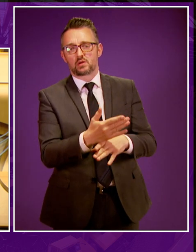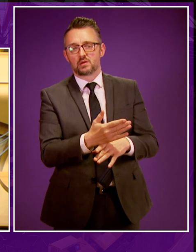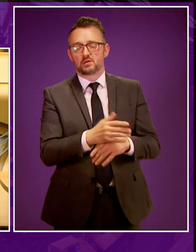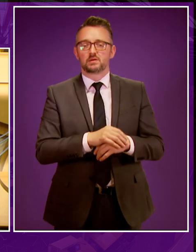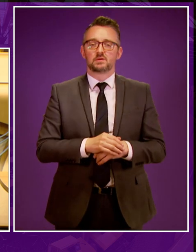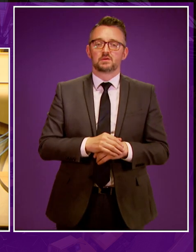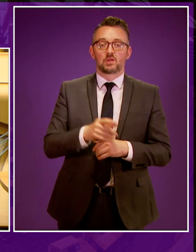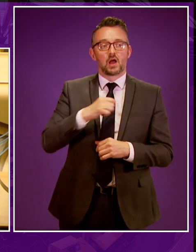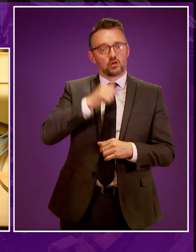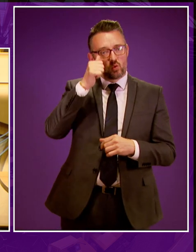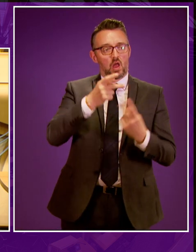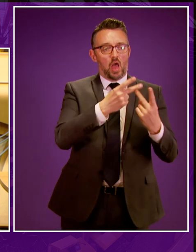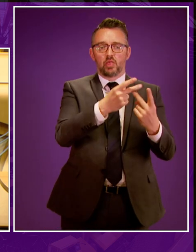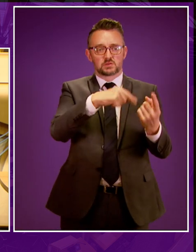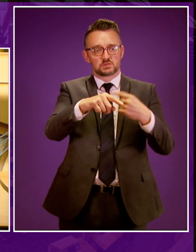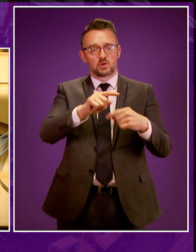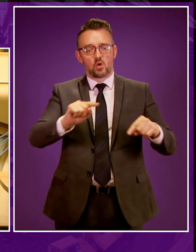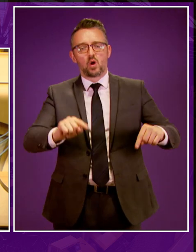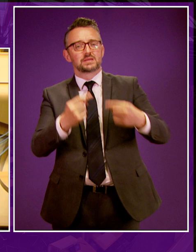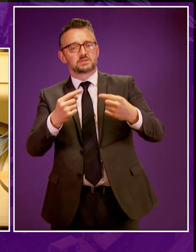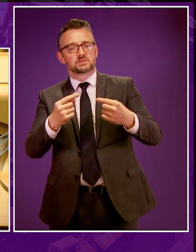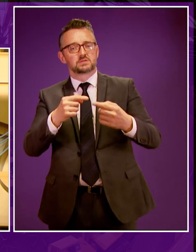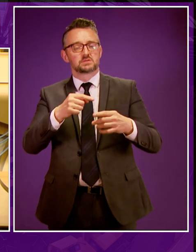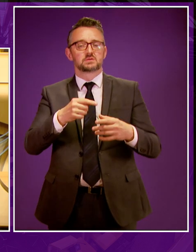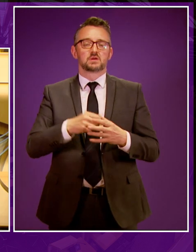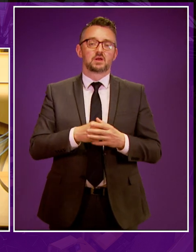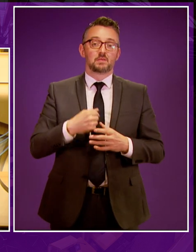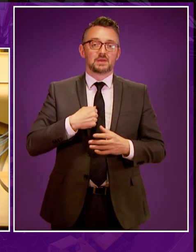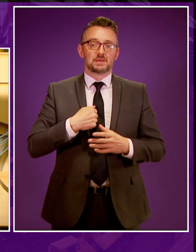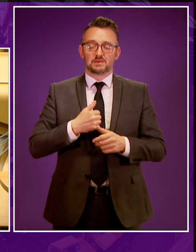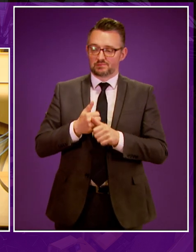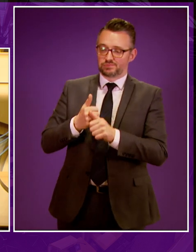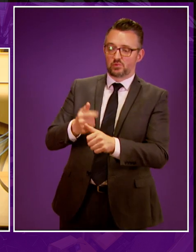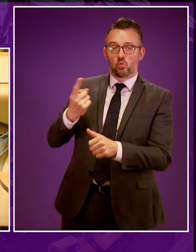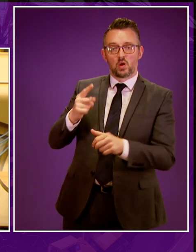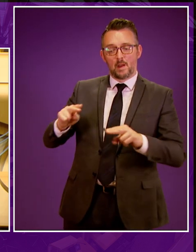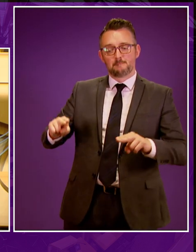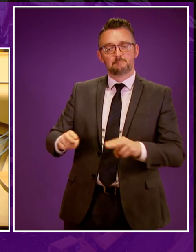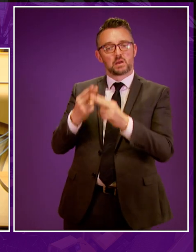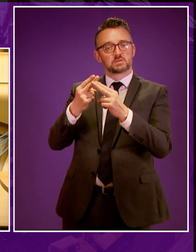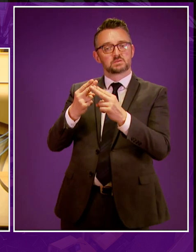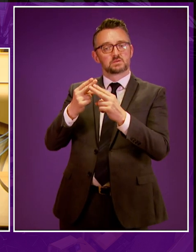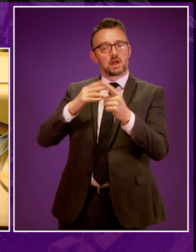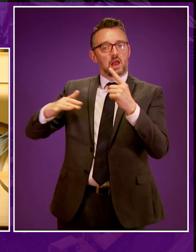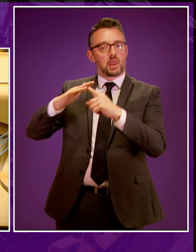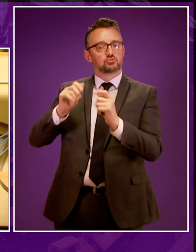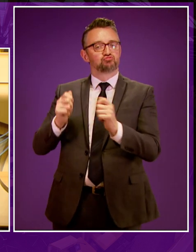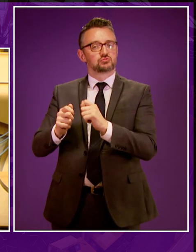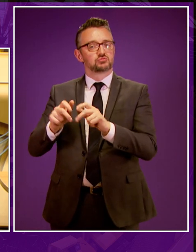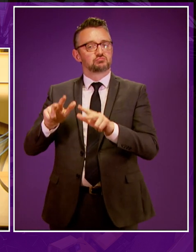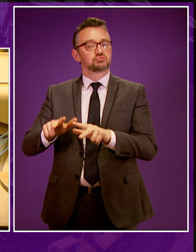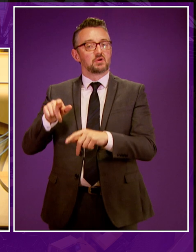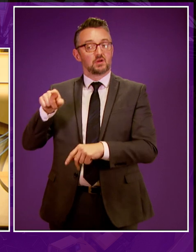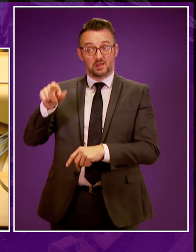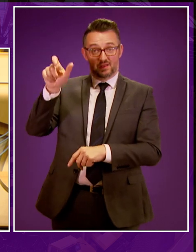I recognise that our other voice has raised an opposition to this decision. But me, I stand with the architect of the Paris Climate Agreement on this. And of course, Christina